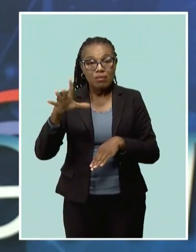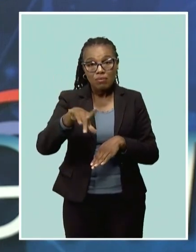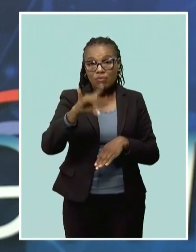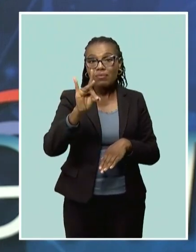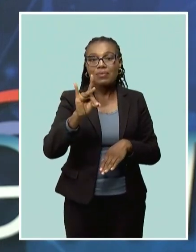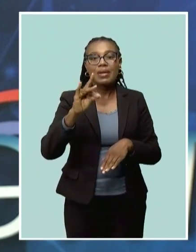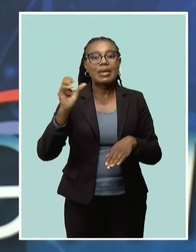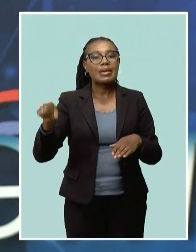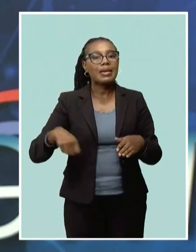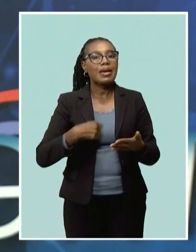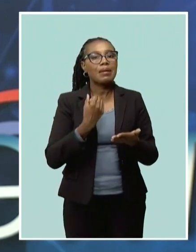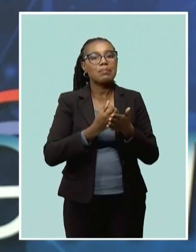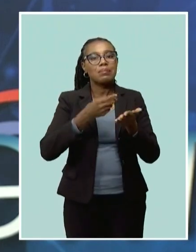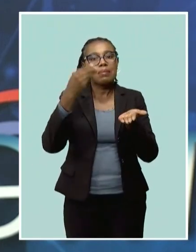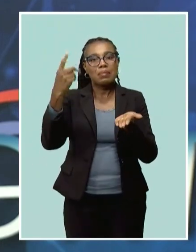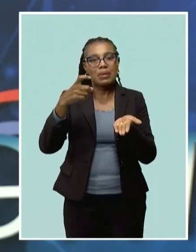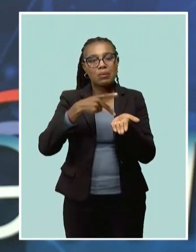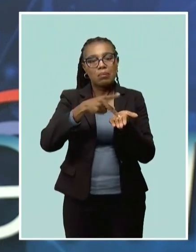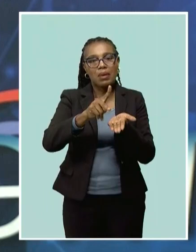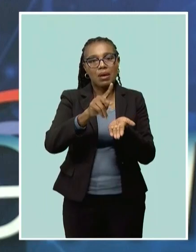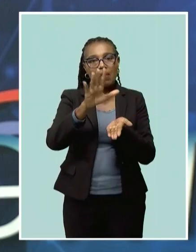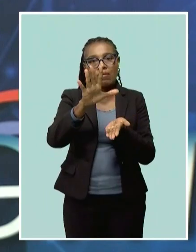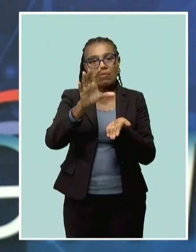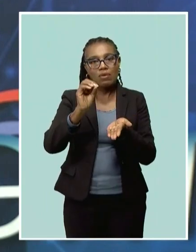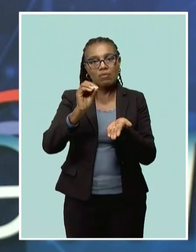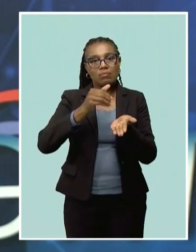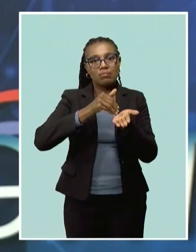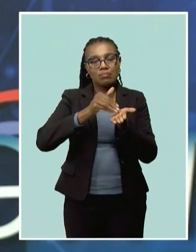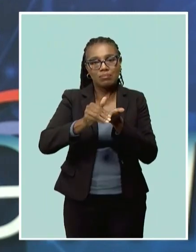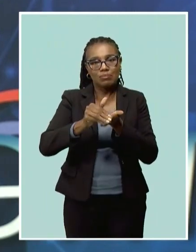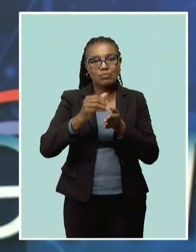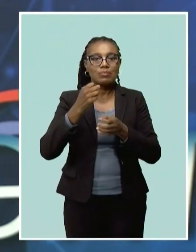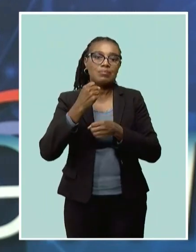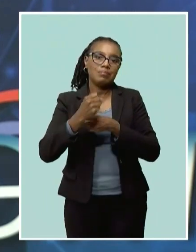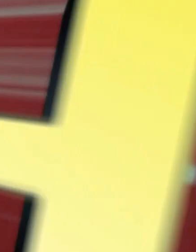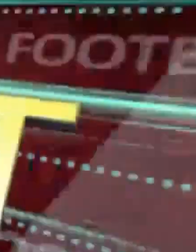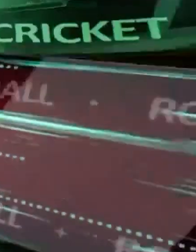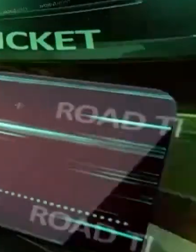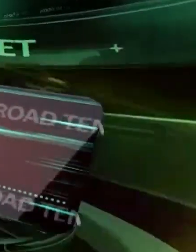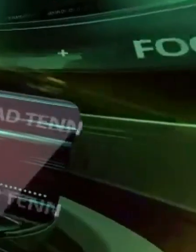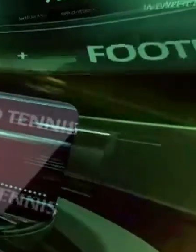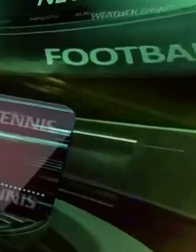up to $50,000 and or up to two years in prison.